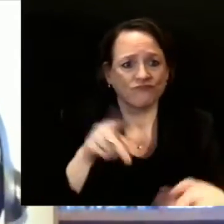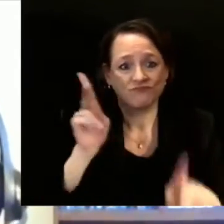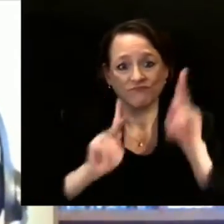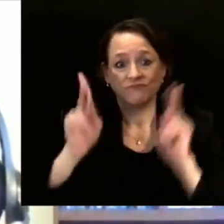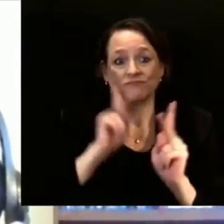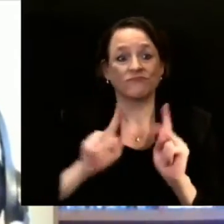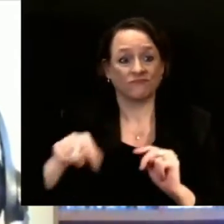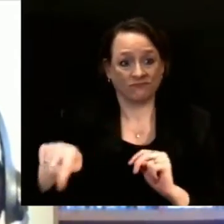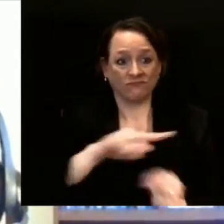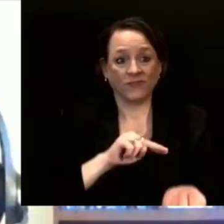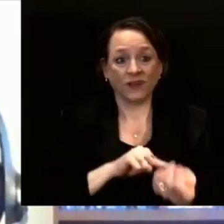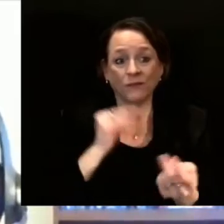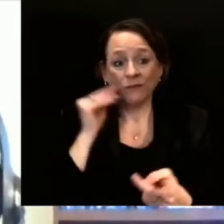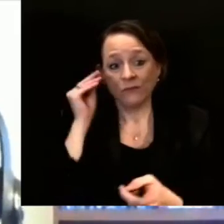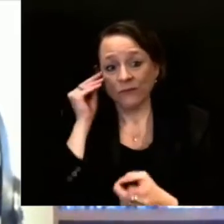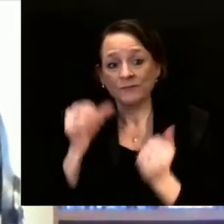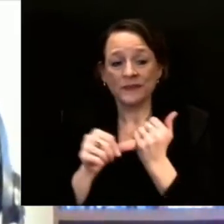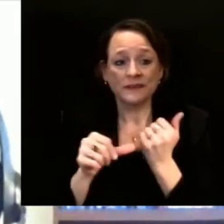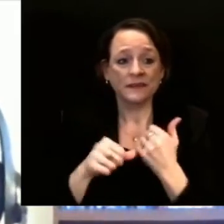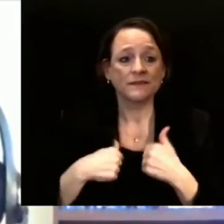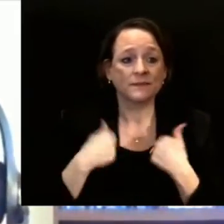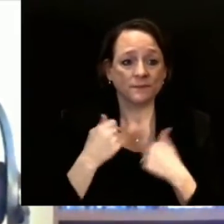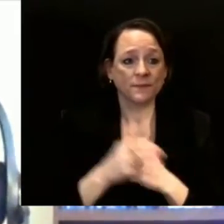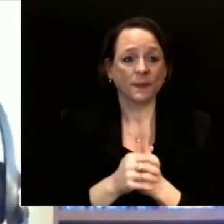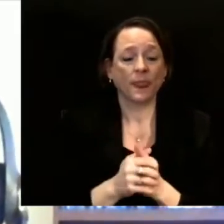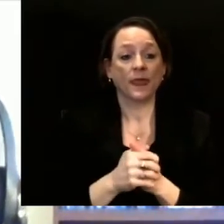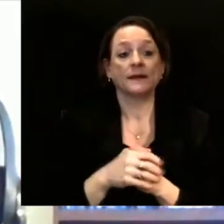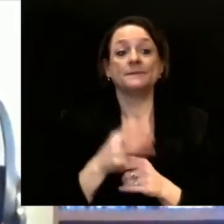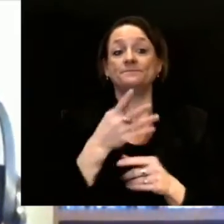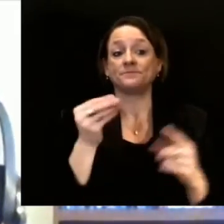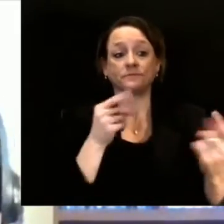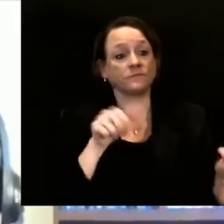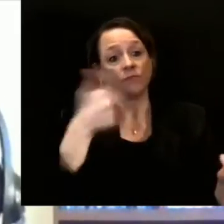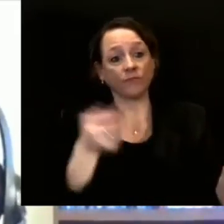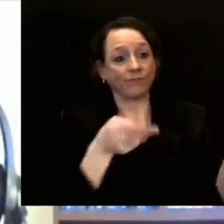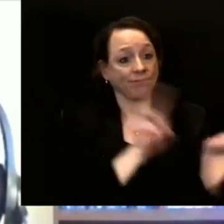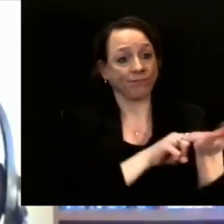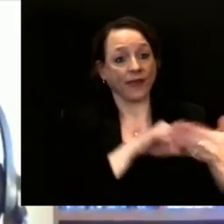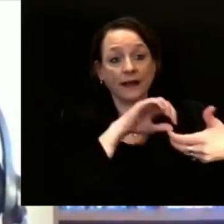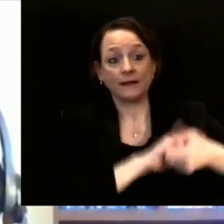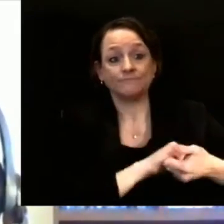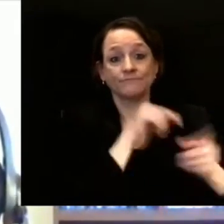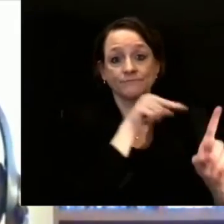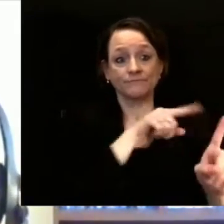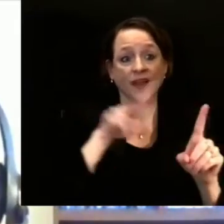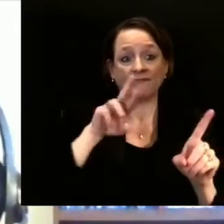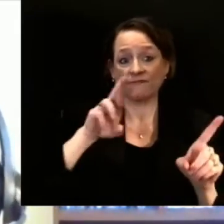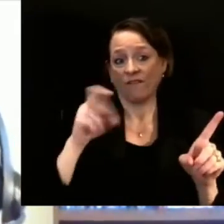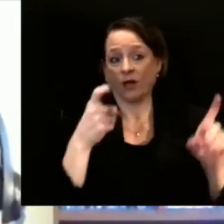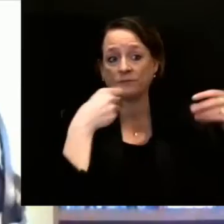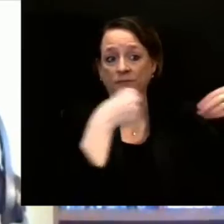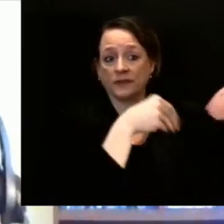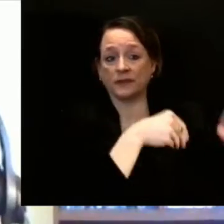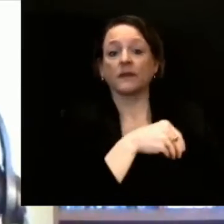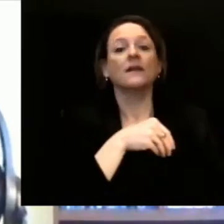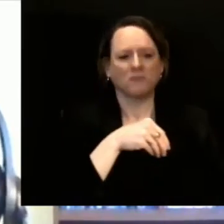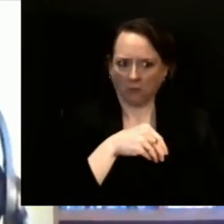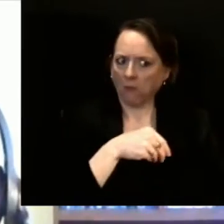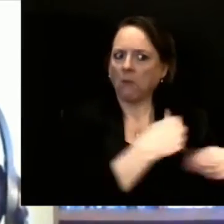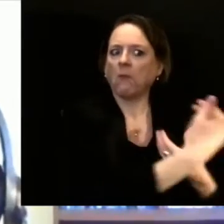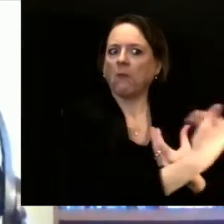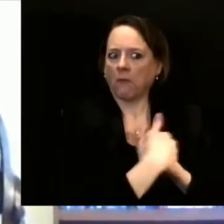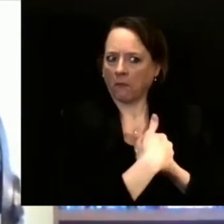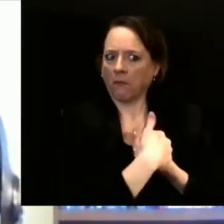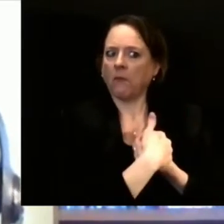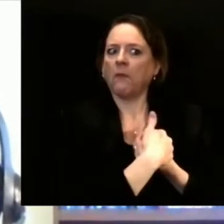departments who are going to contribute to that effort to accelerate it. And we are also now at a point in the program that we're working